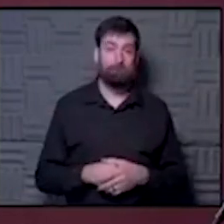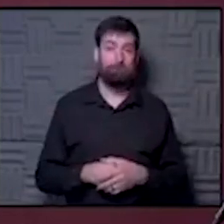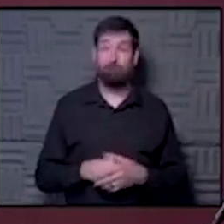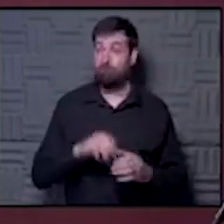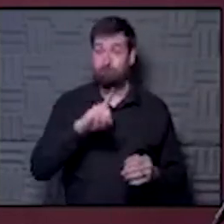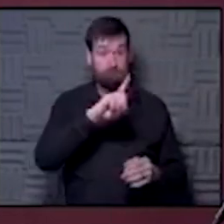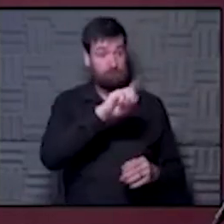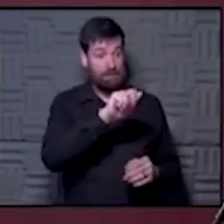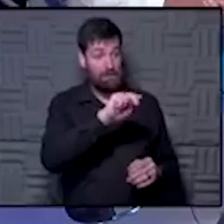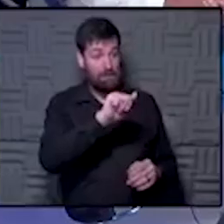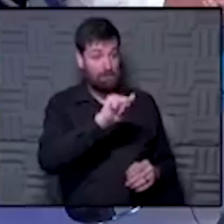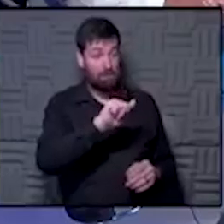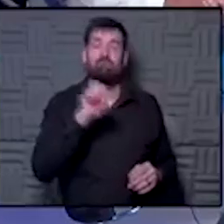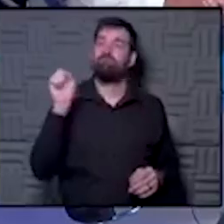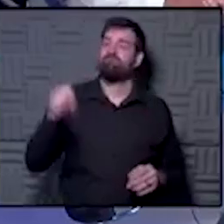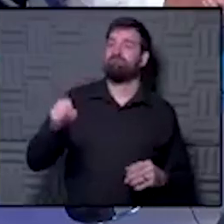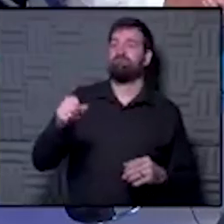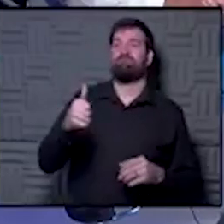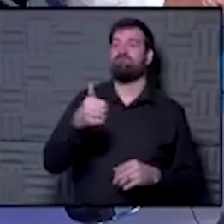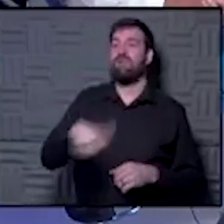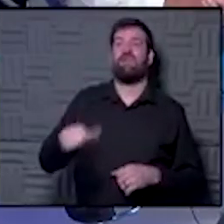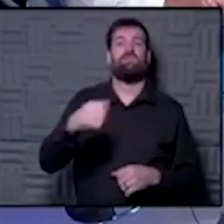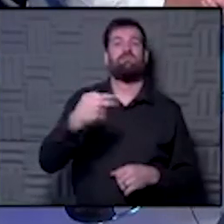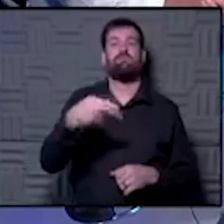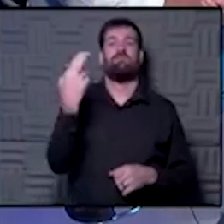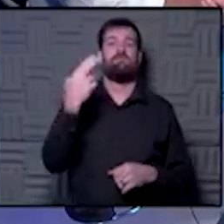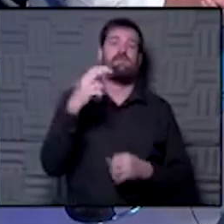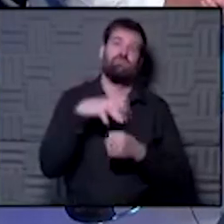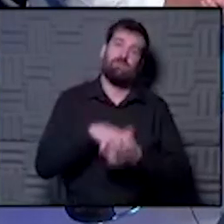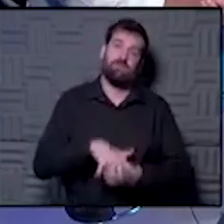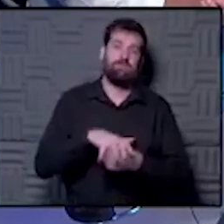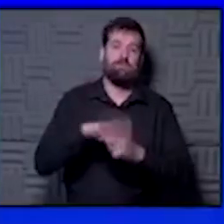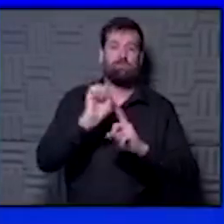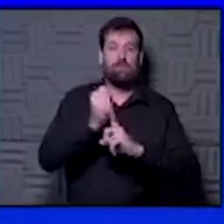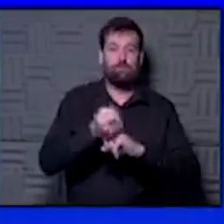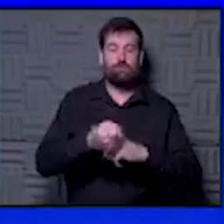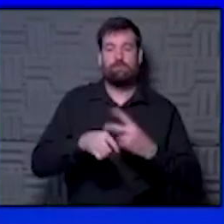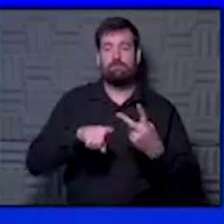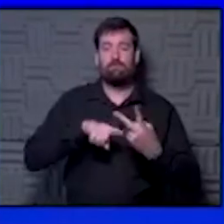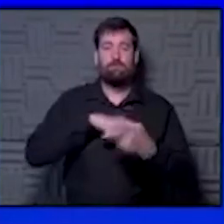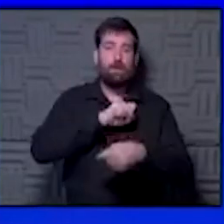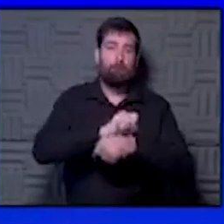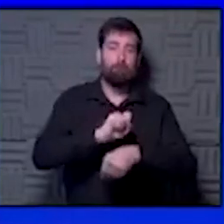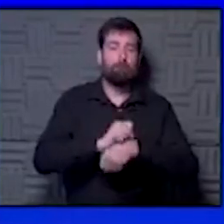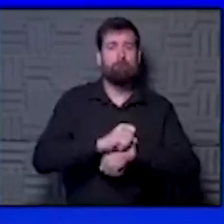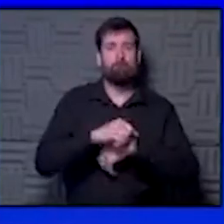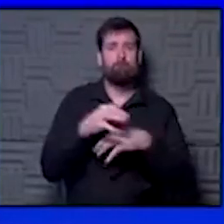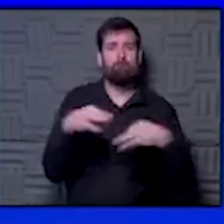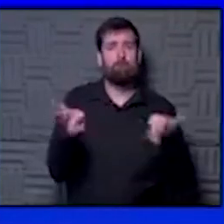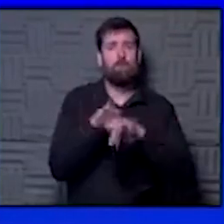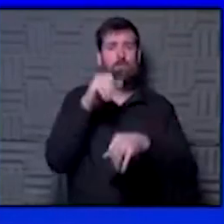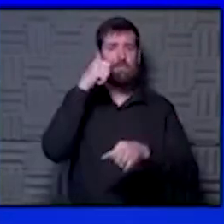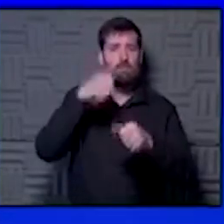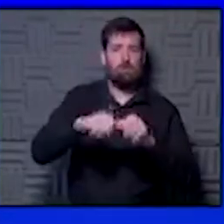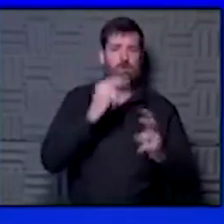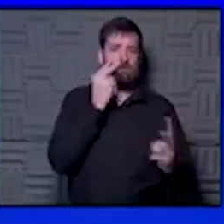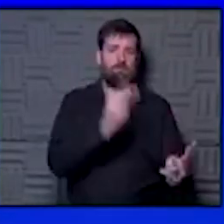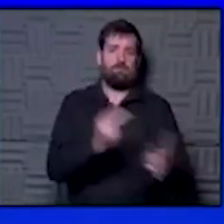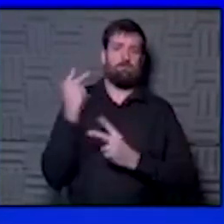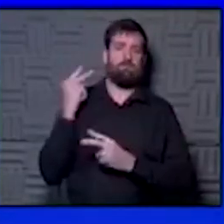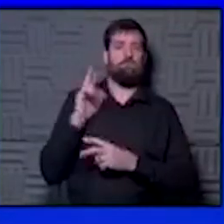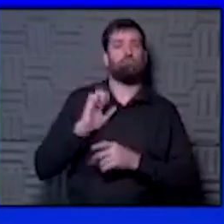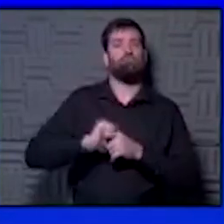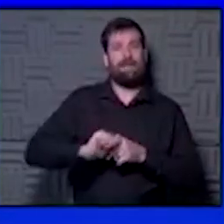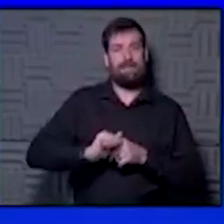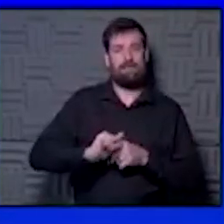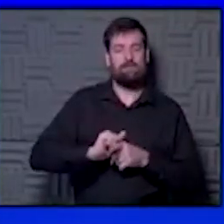Dana? Yeah. You know, I think in any high stress situation or job, it's important to remember your training and go back to your training.